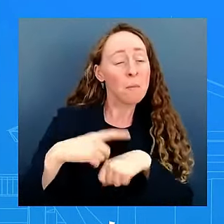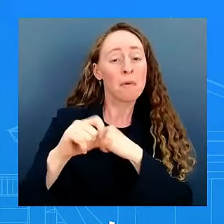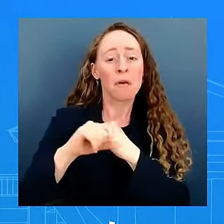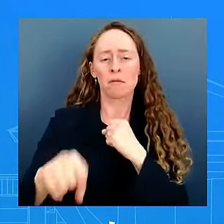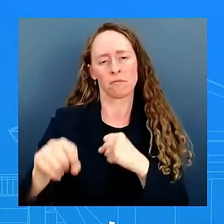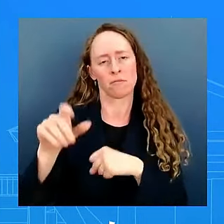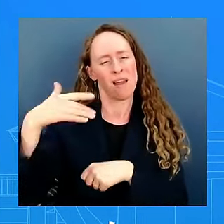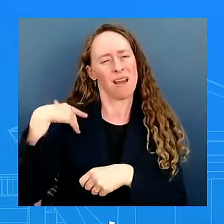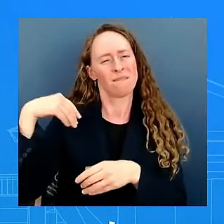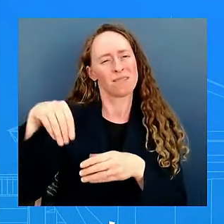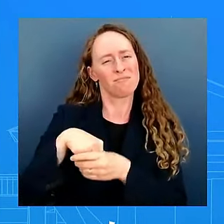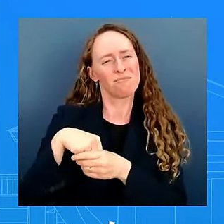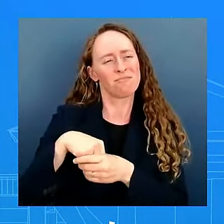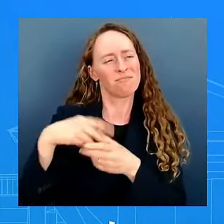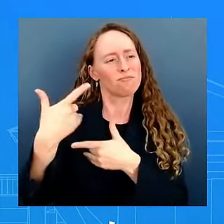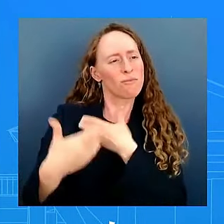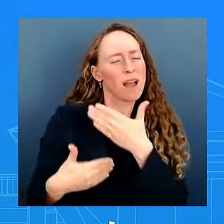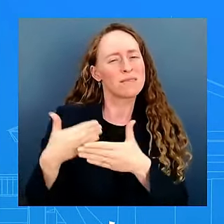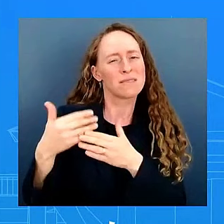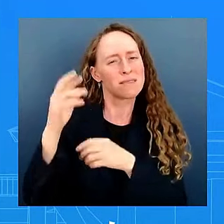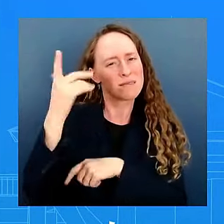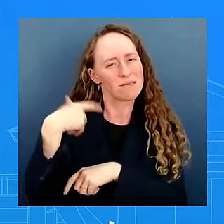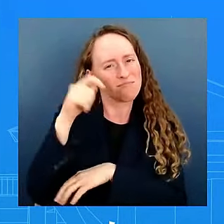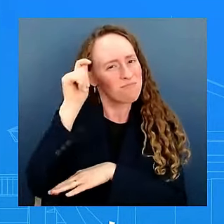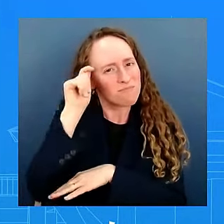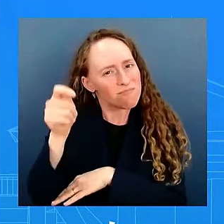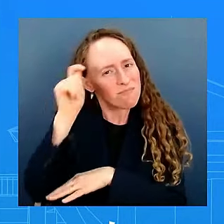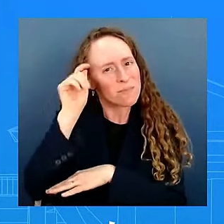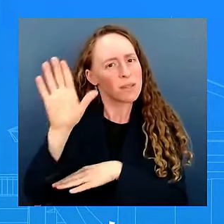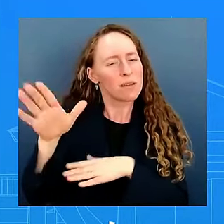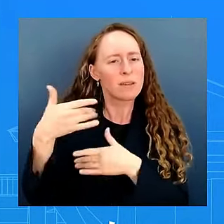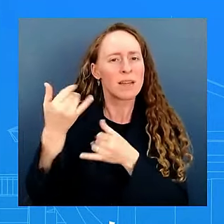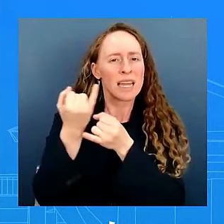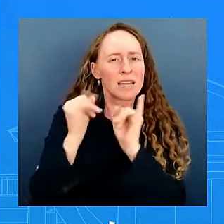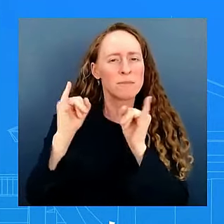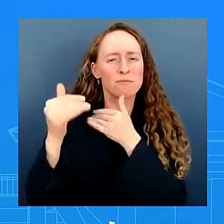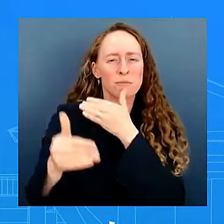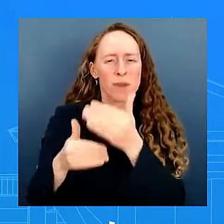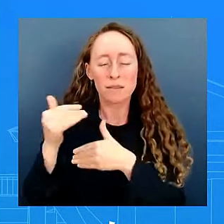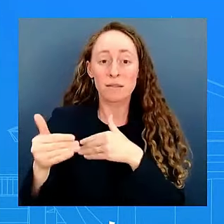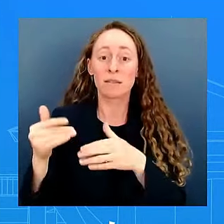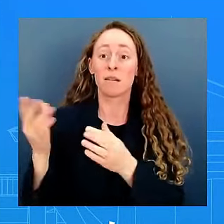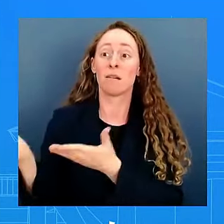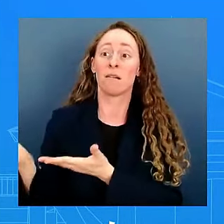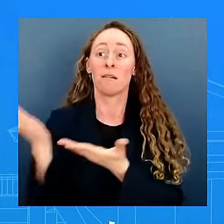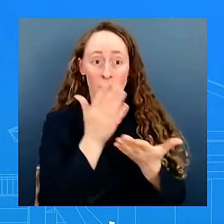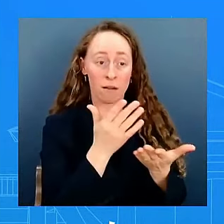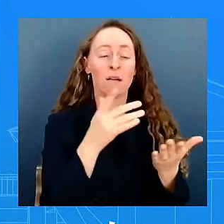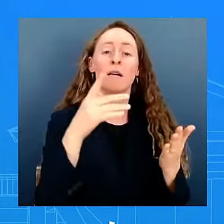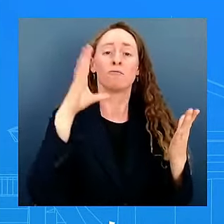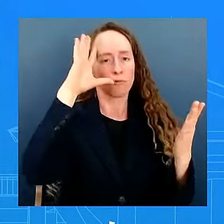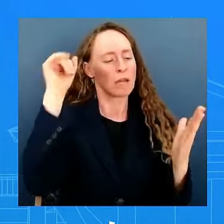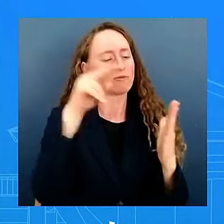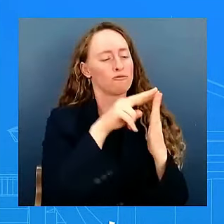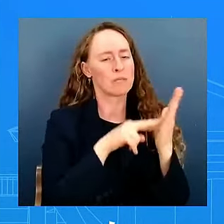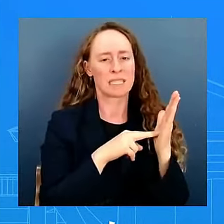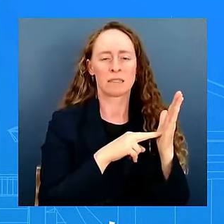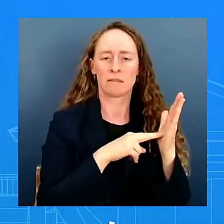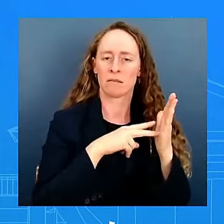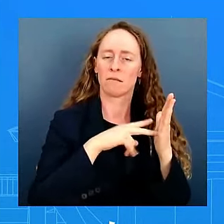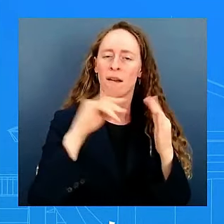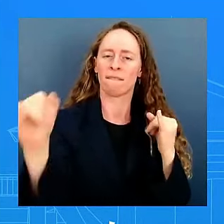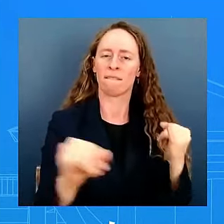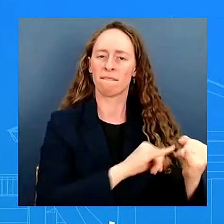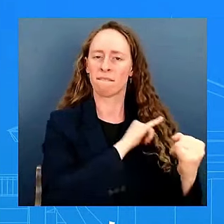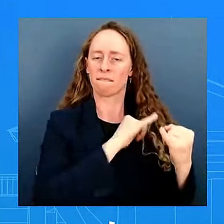transmitted to us and the president obviously makes a decision uh but that has not occurred and they have we have to allow them to have the space to make that